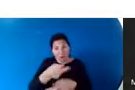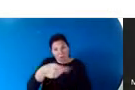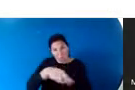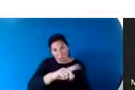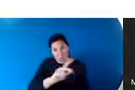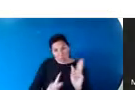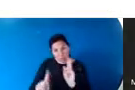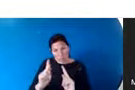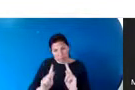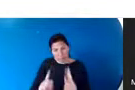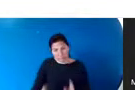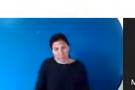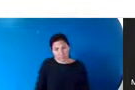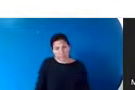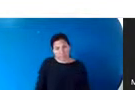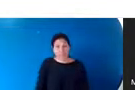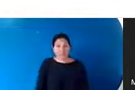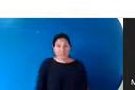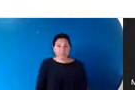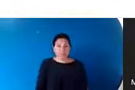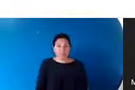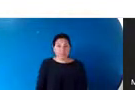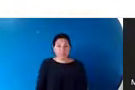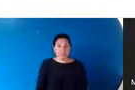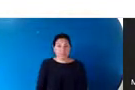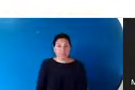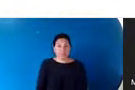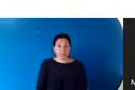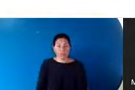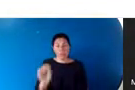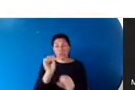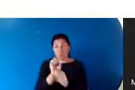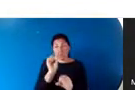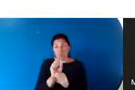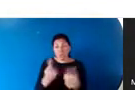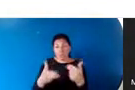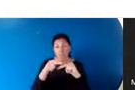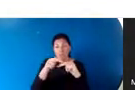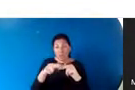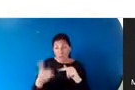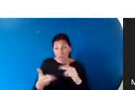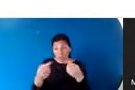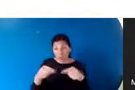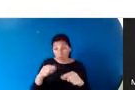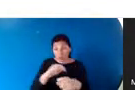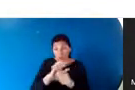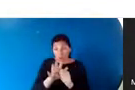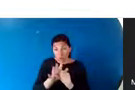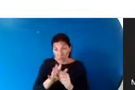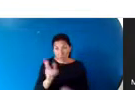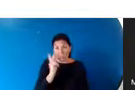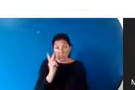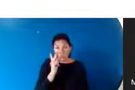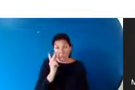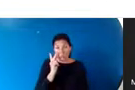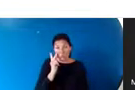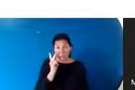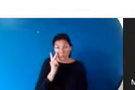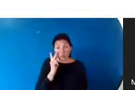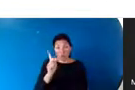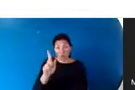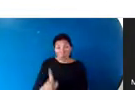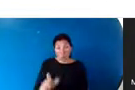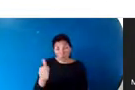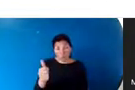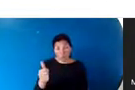you look at the jobs gained and lost in the time of COVID, what you see is that the third income quarter, the lowest income quarter, essentially,